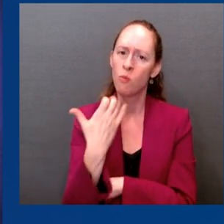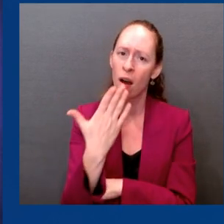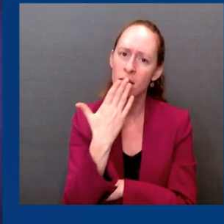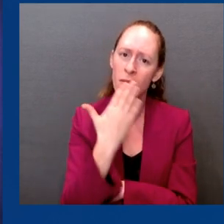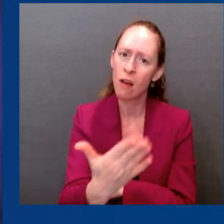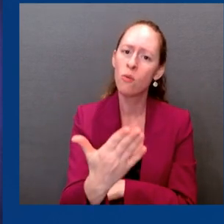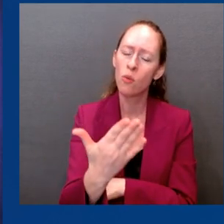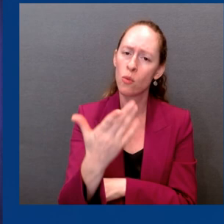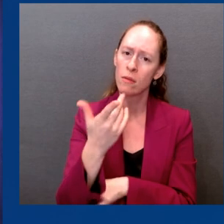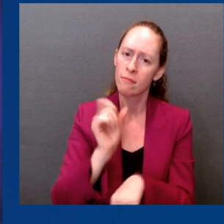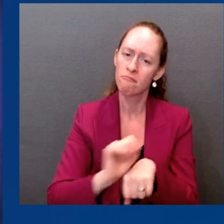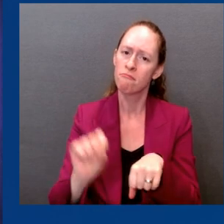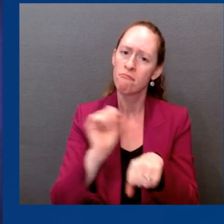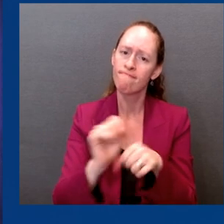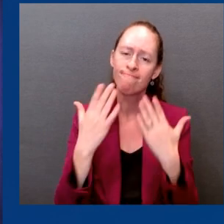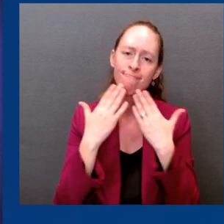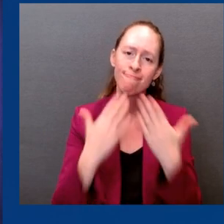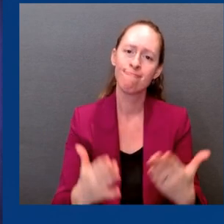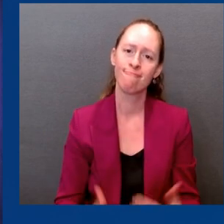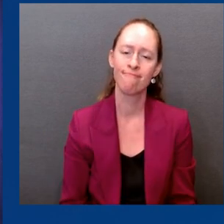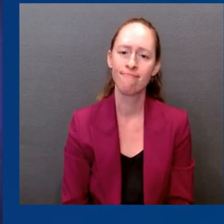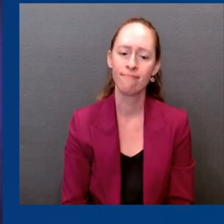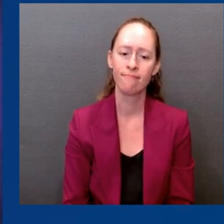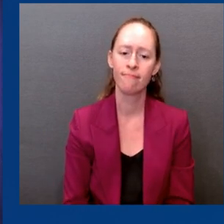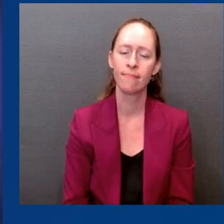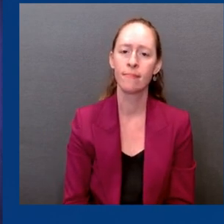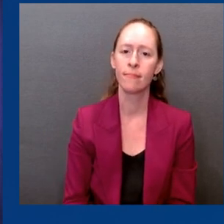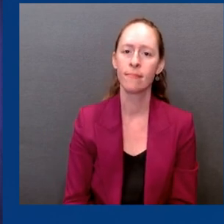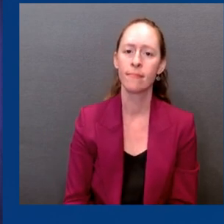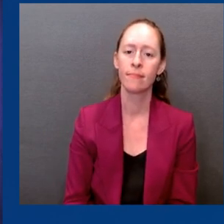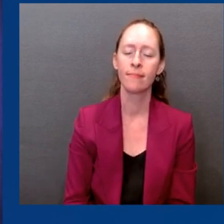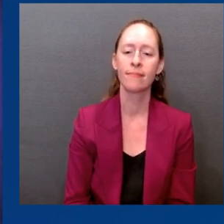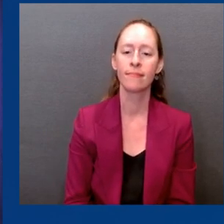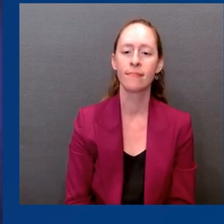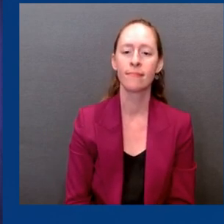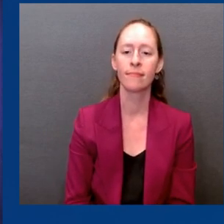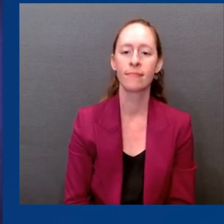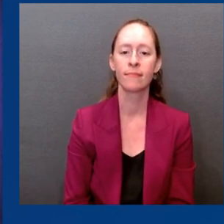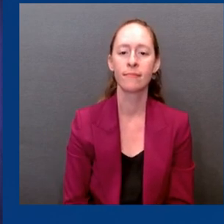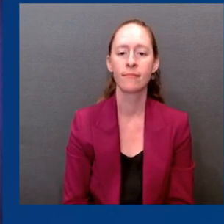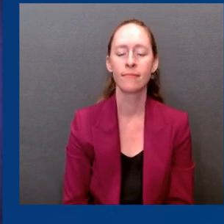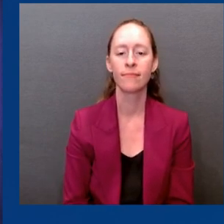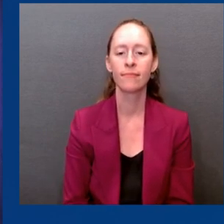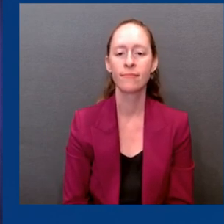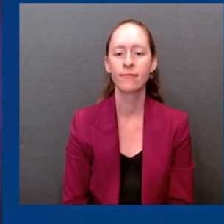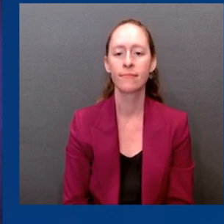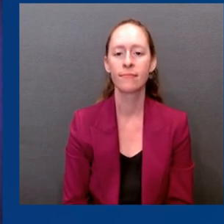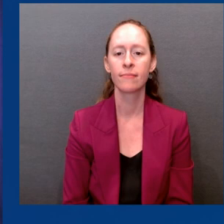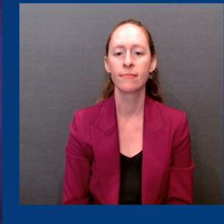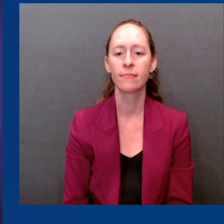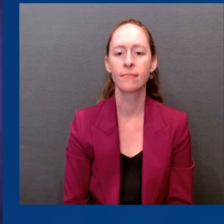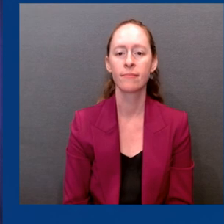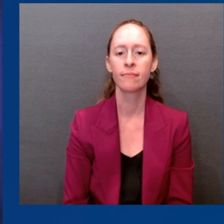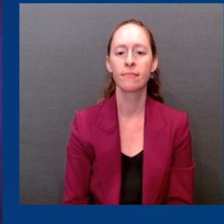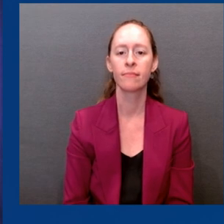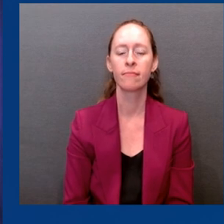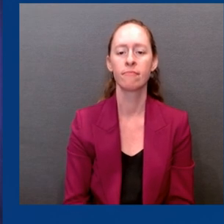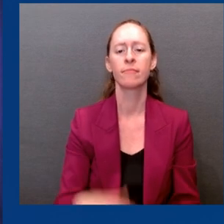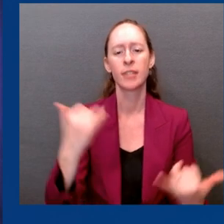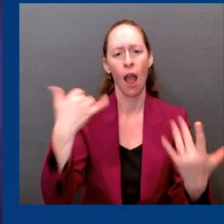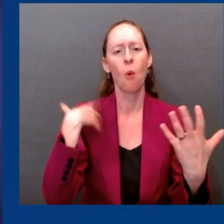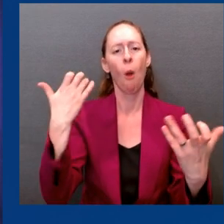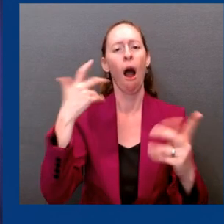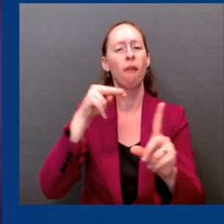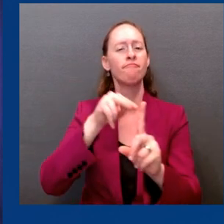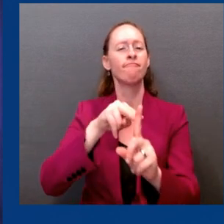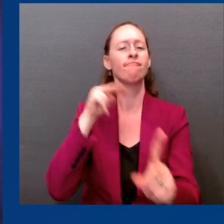the pandemic. And I will ask Dr. Walensky for the data around that, but let me underscore a couple of key